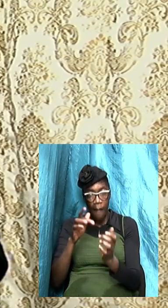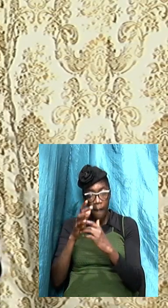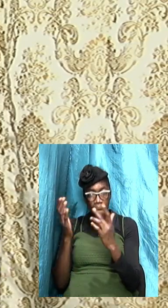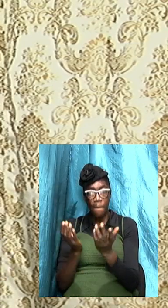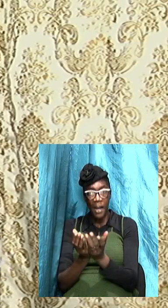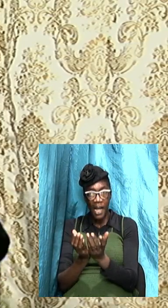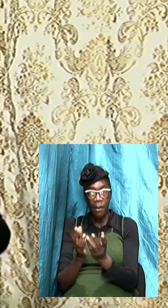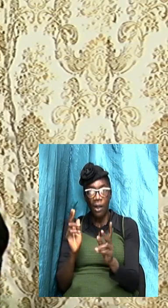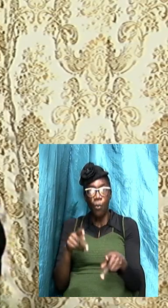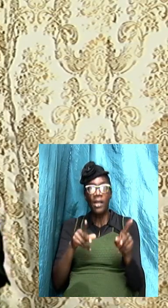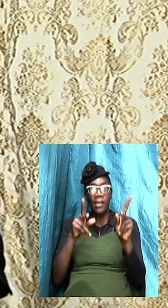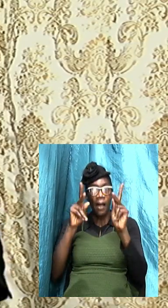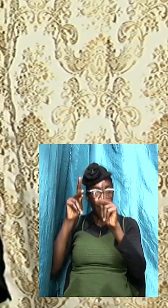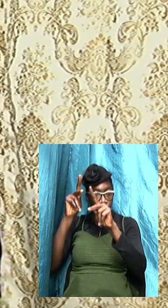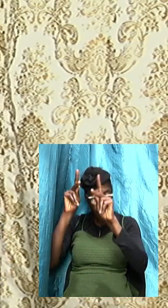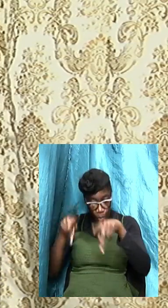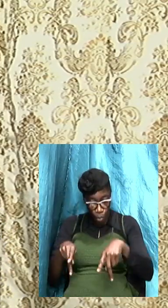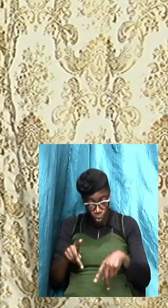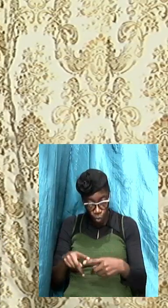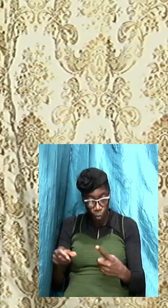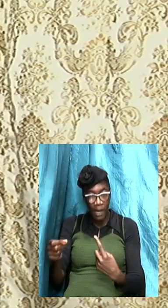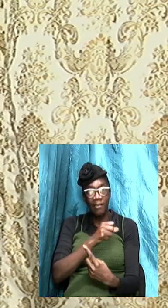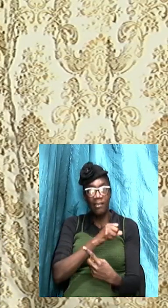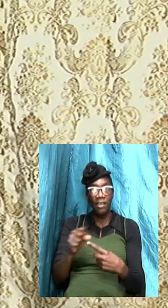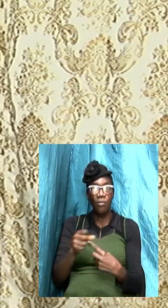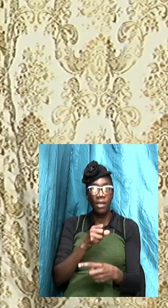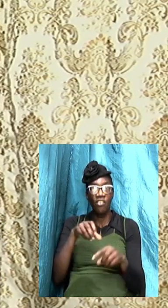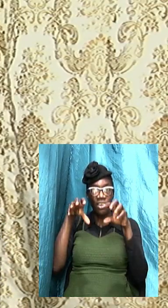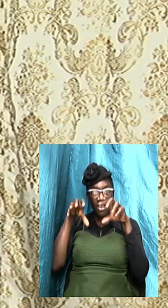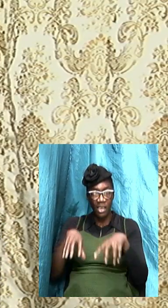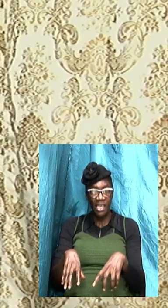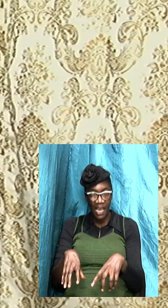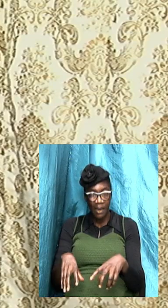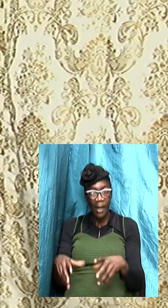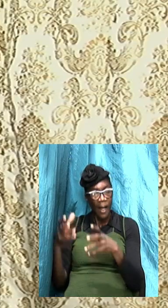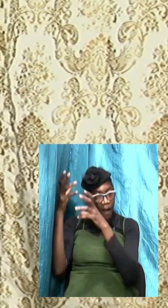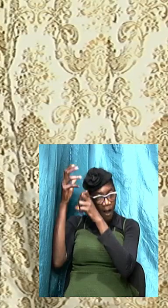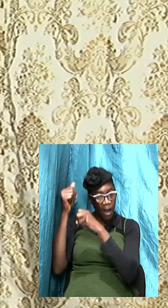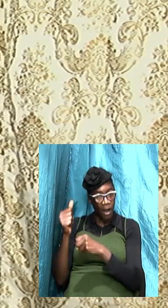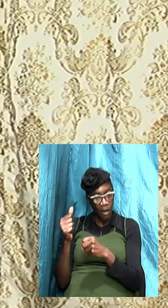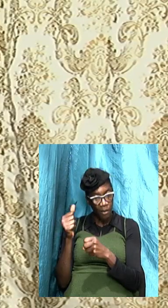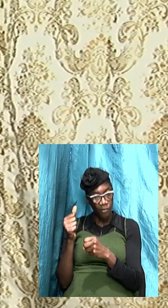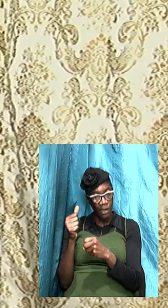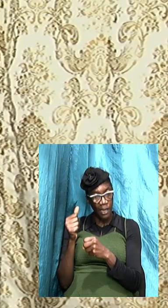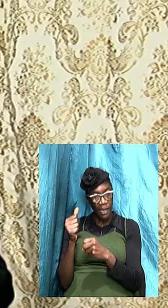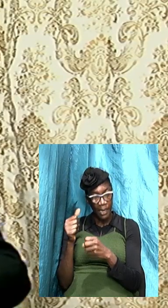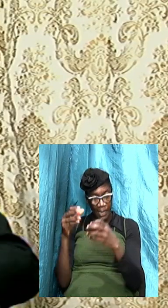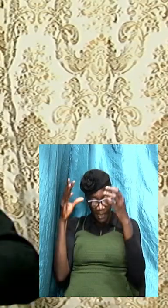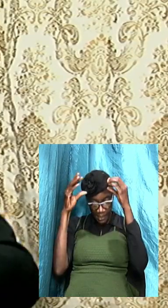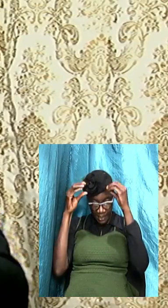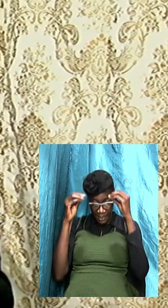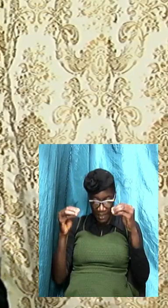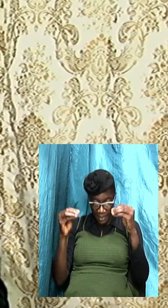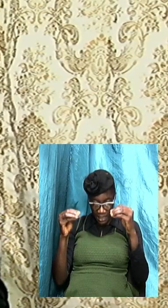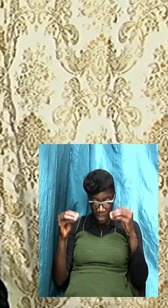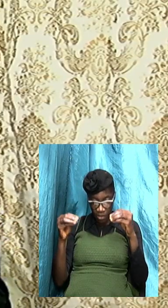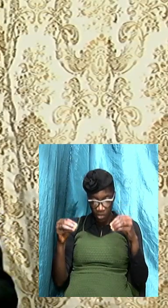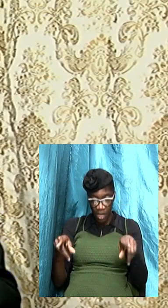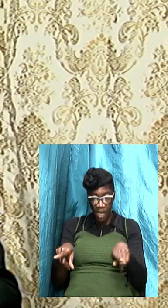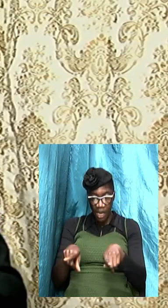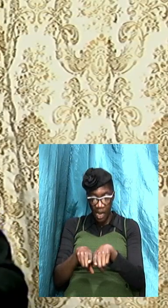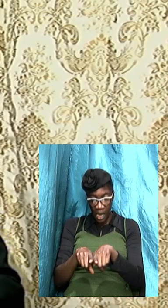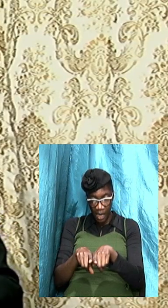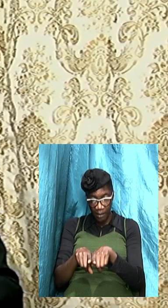are applied to a situation we can confidently teach it as biblical